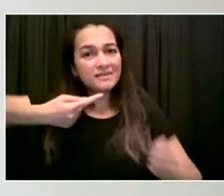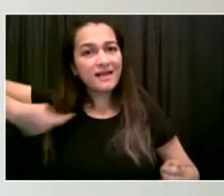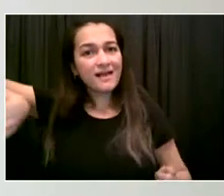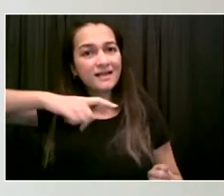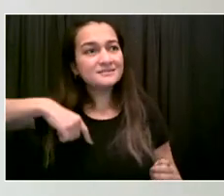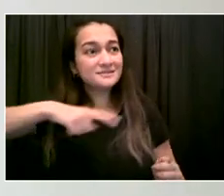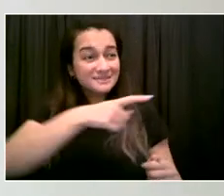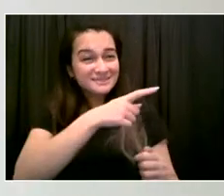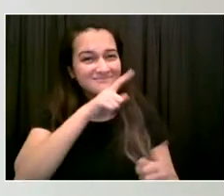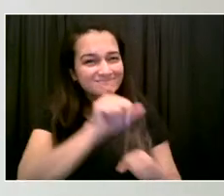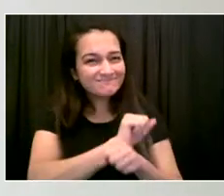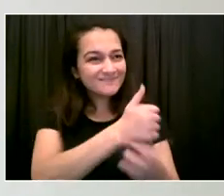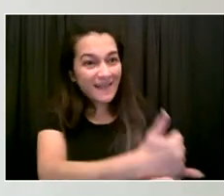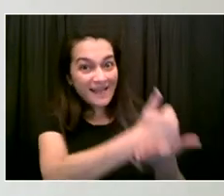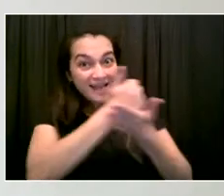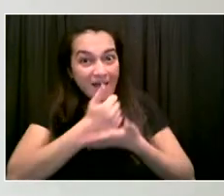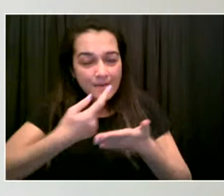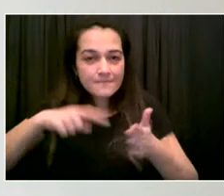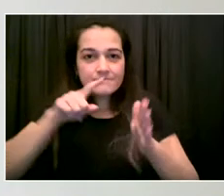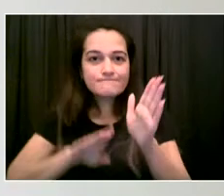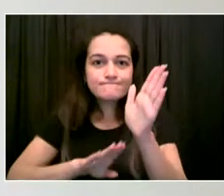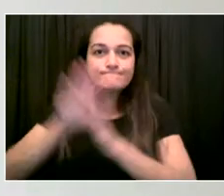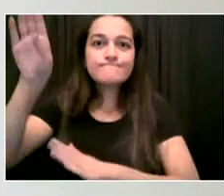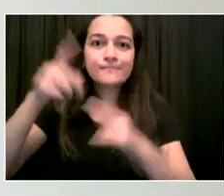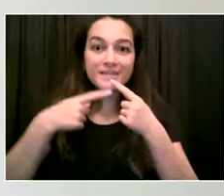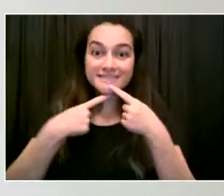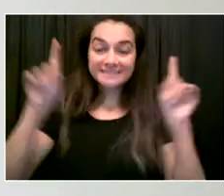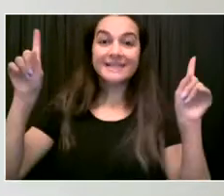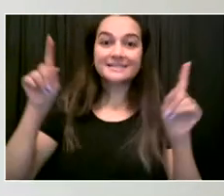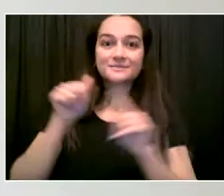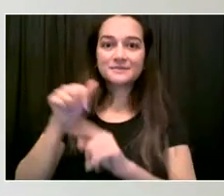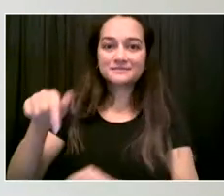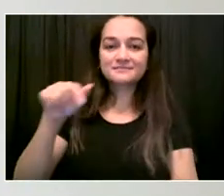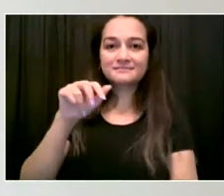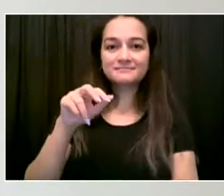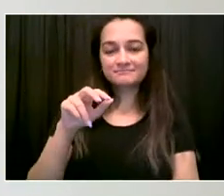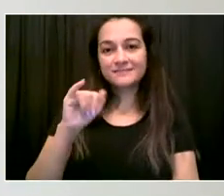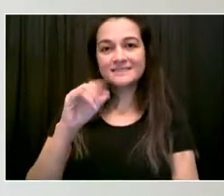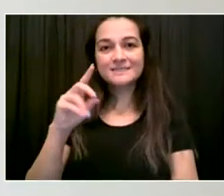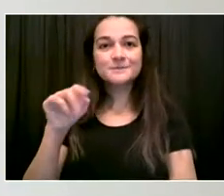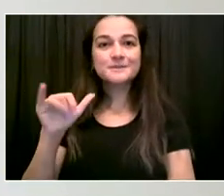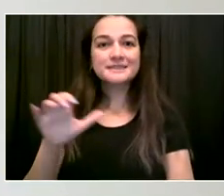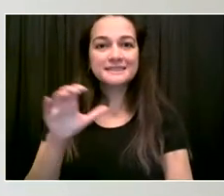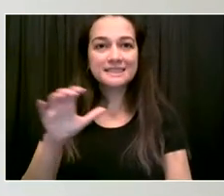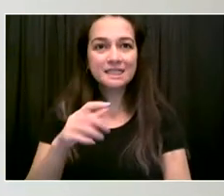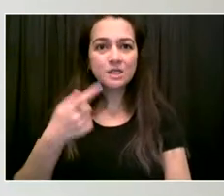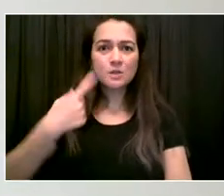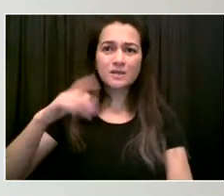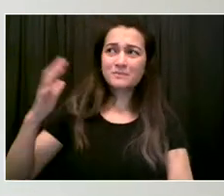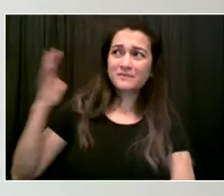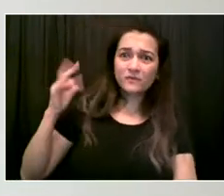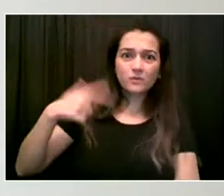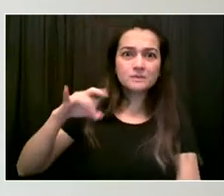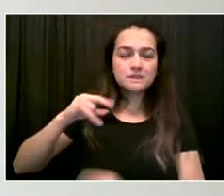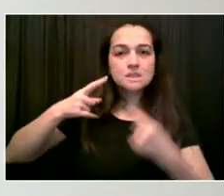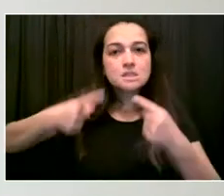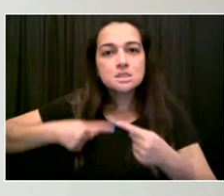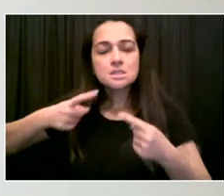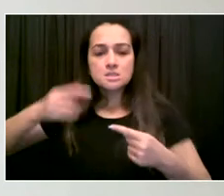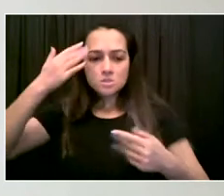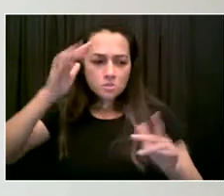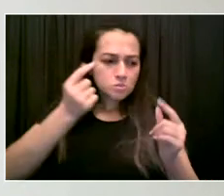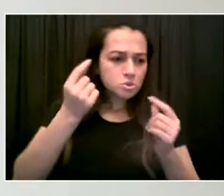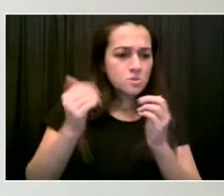center that was housed in our organization's offices in Queens. Seeing our members sign up and obtain this crucial card and the